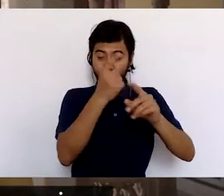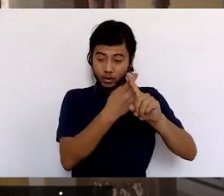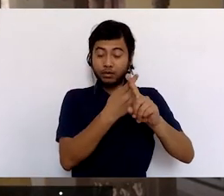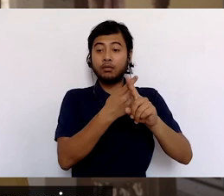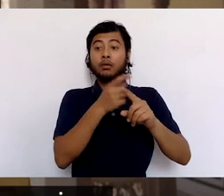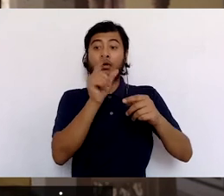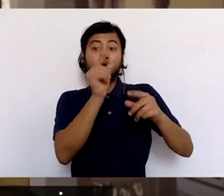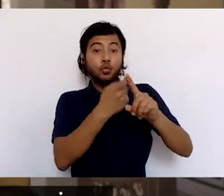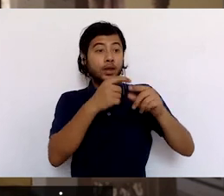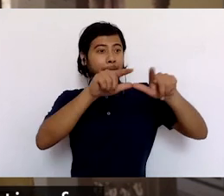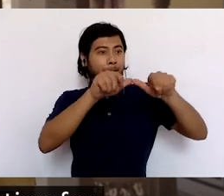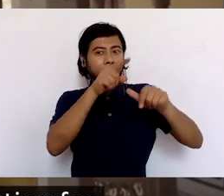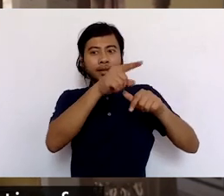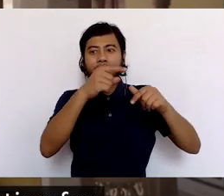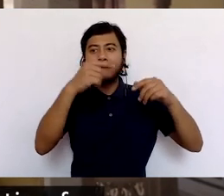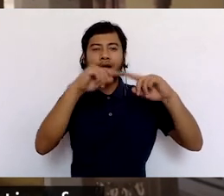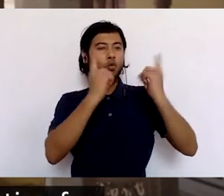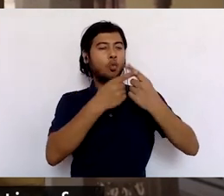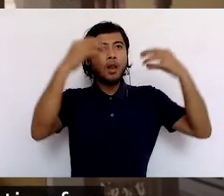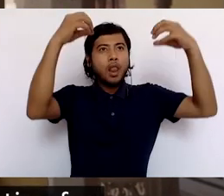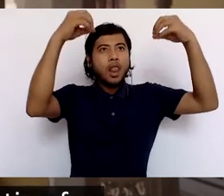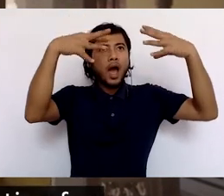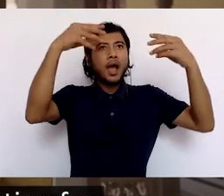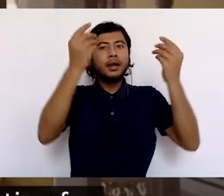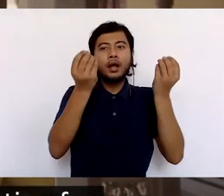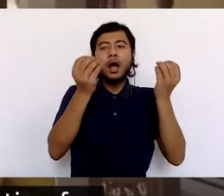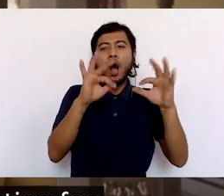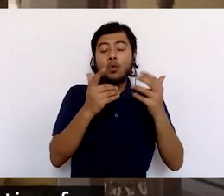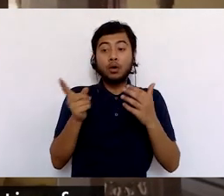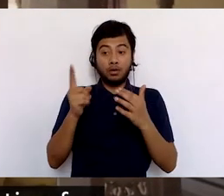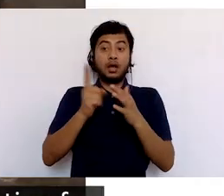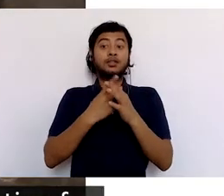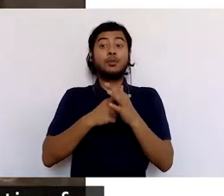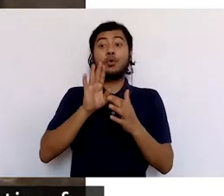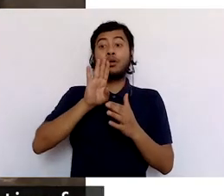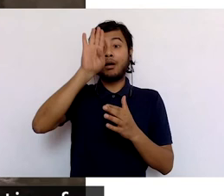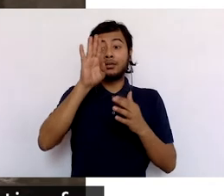known as the Engineer Prince, also attended, and is thought to have arranged the lighting for.